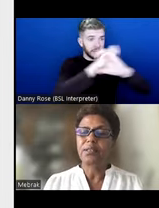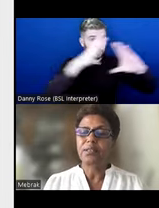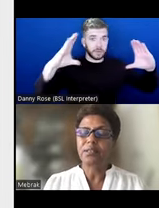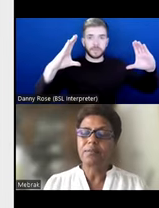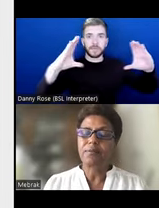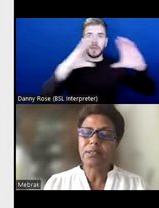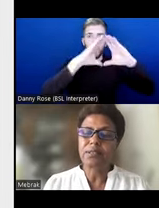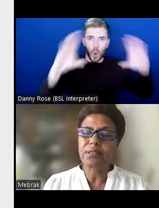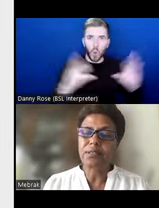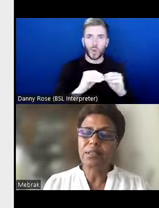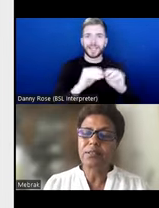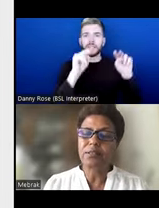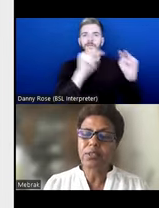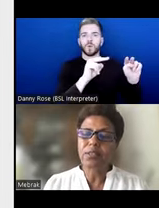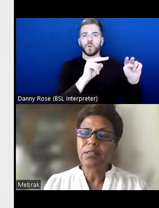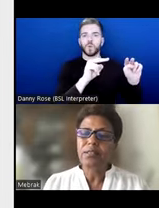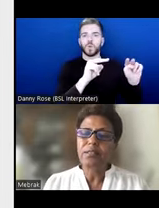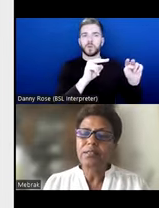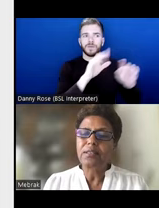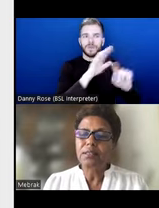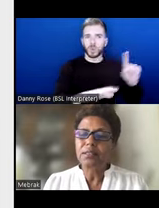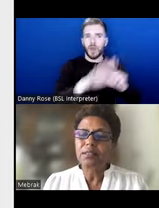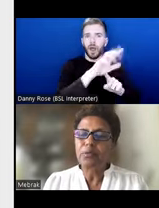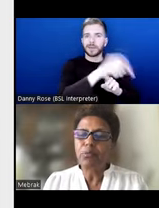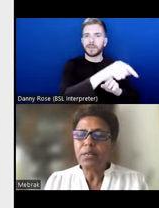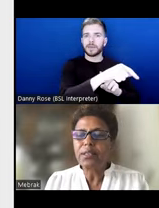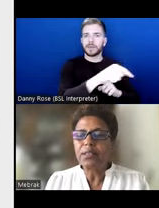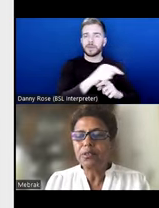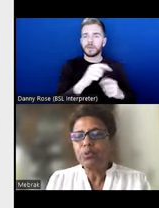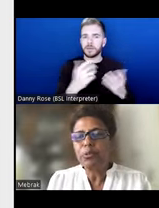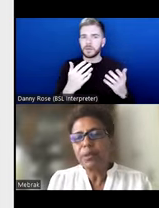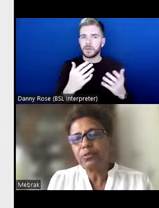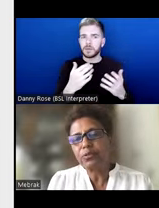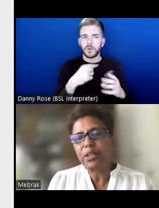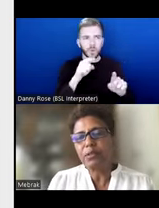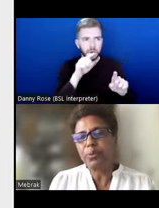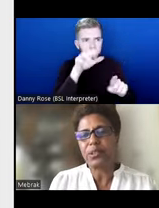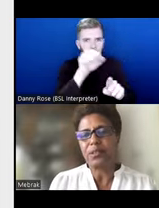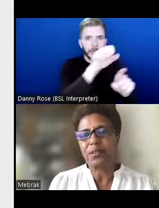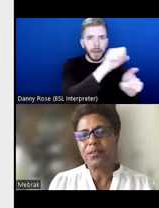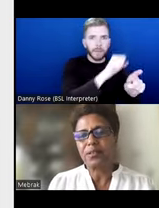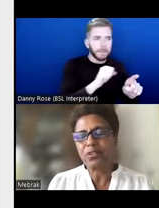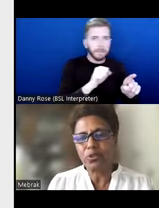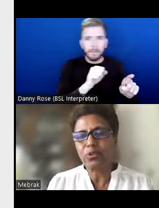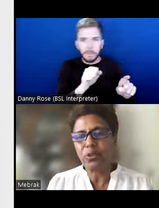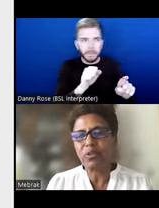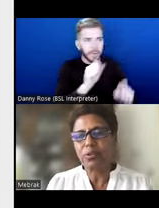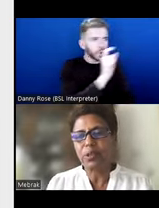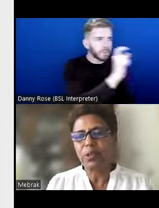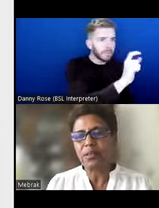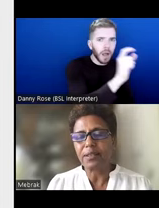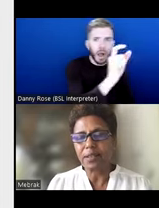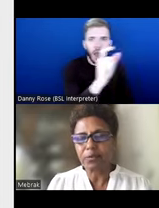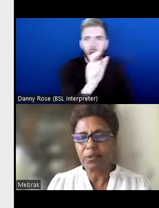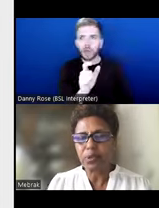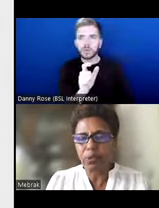society so that you can, you can see where is which part of that body is not doing very